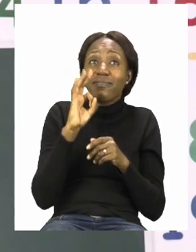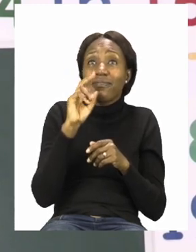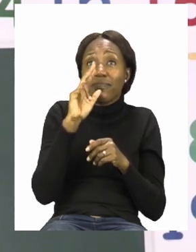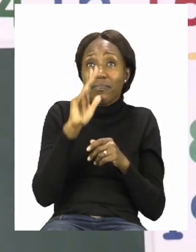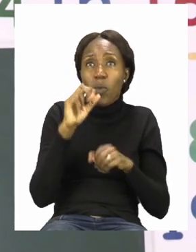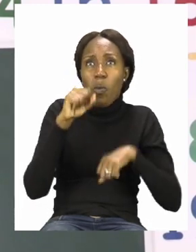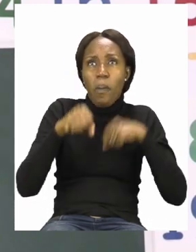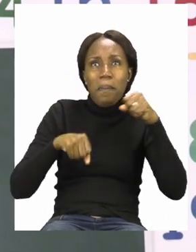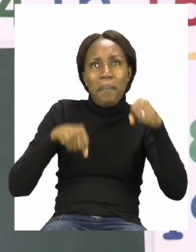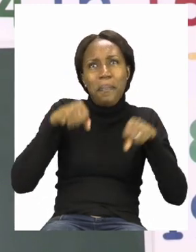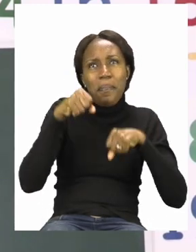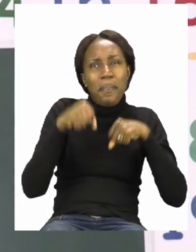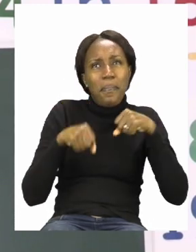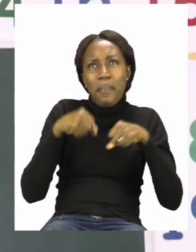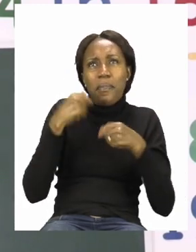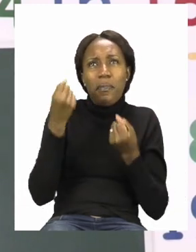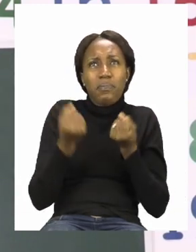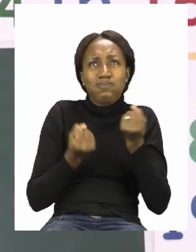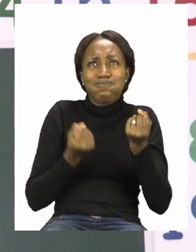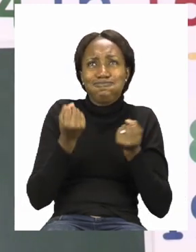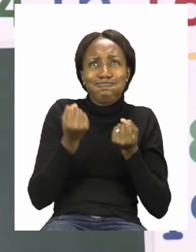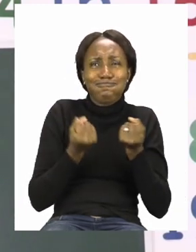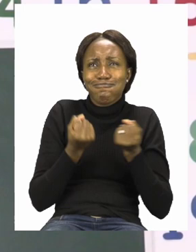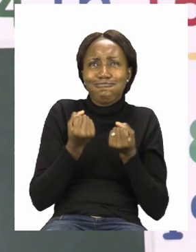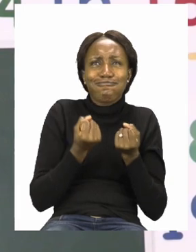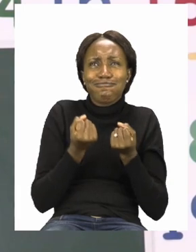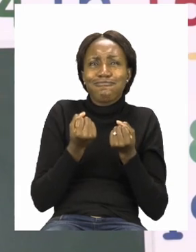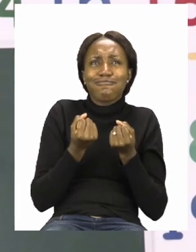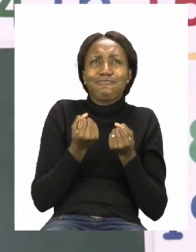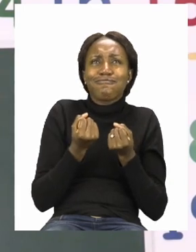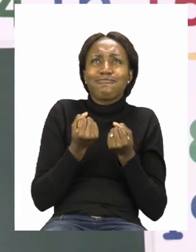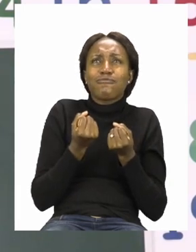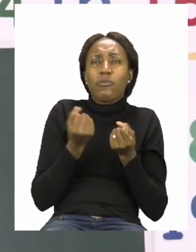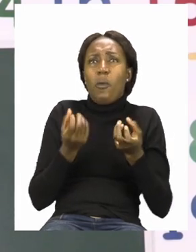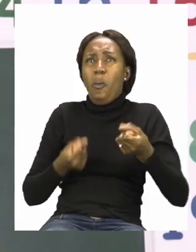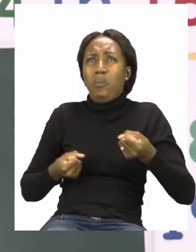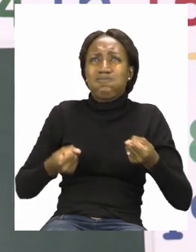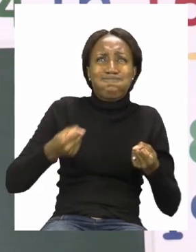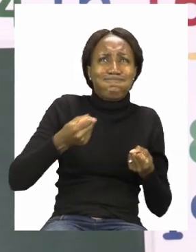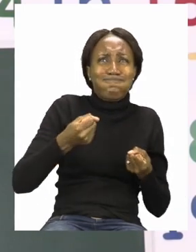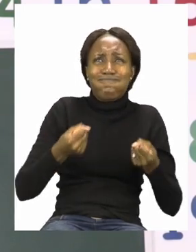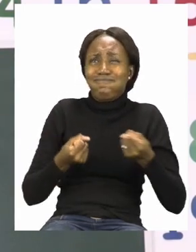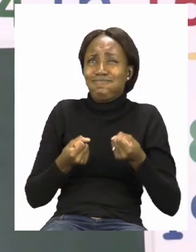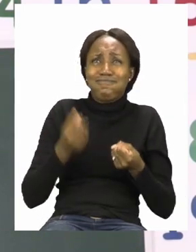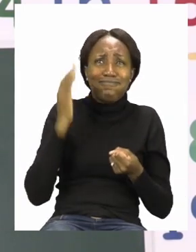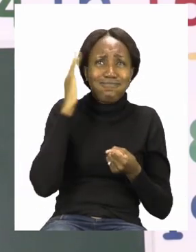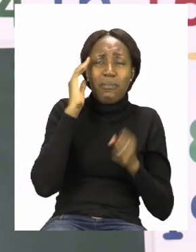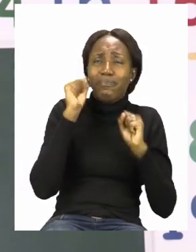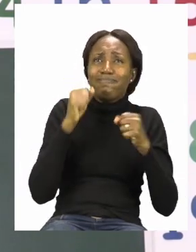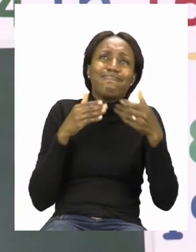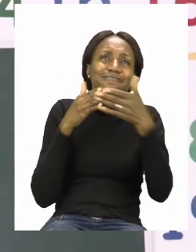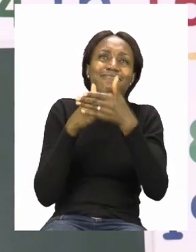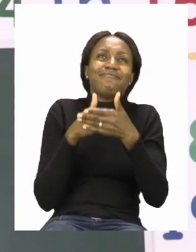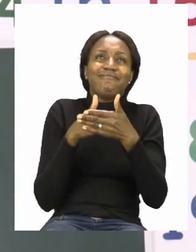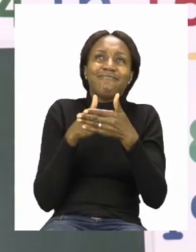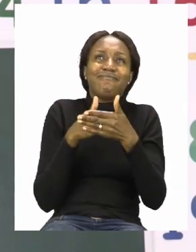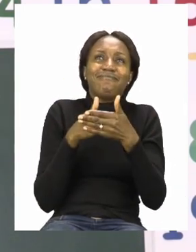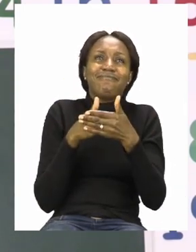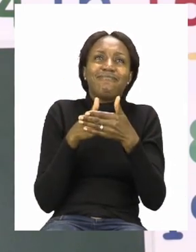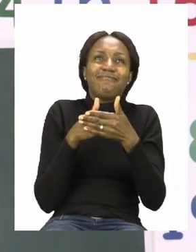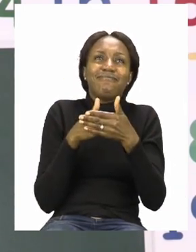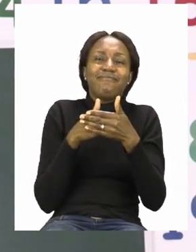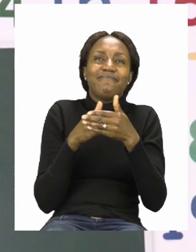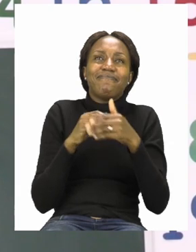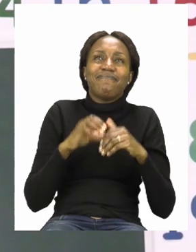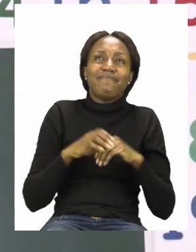in the car driving the car the person driving the truck must stop before they can